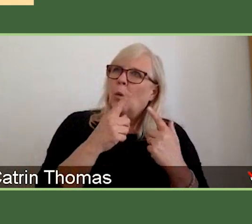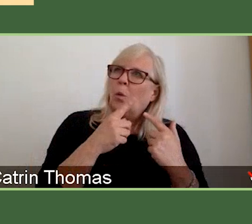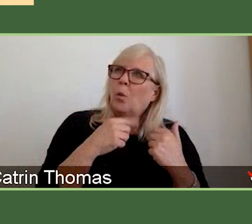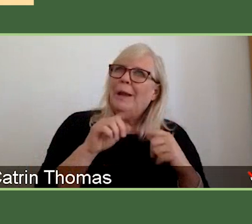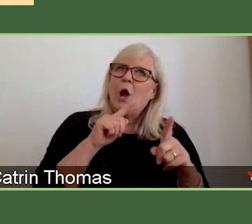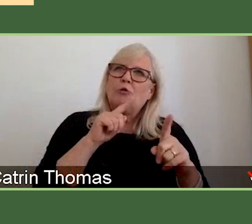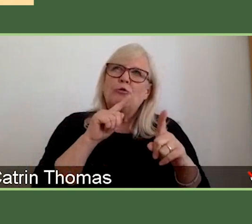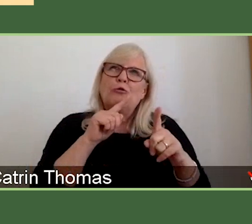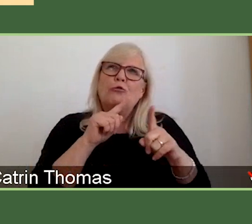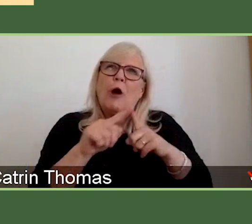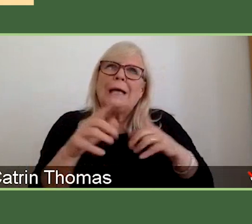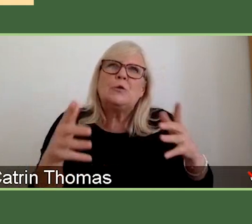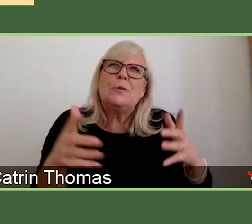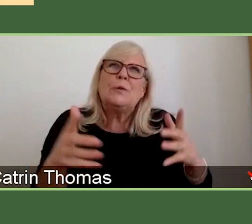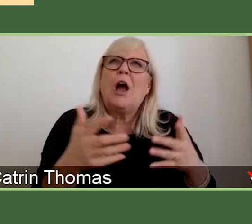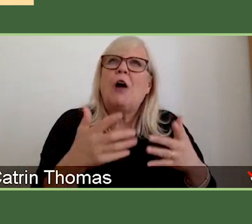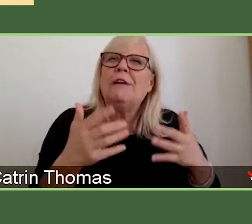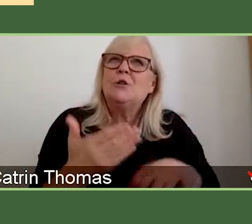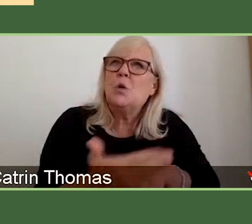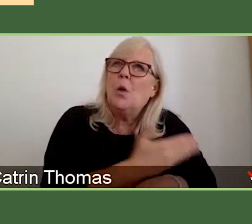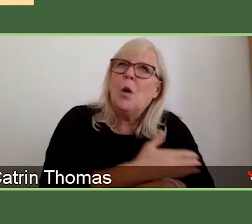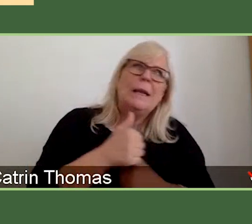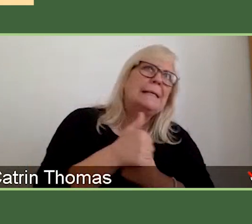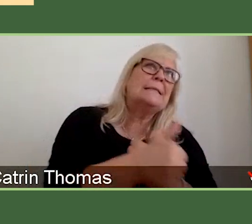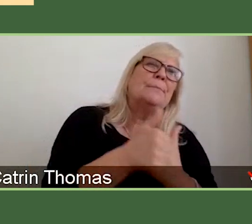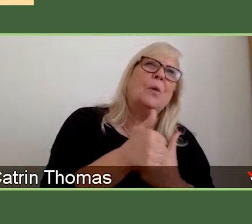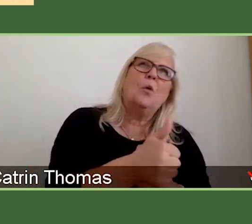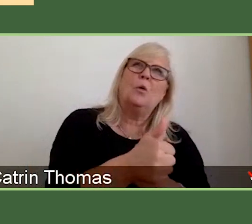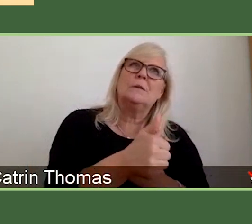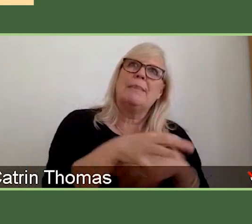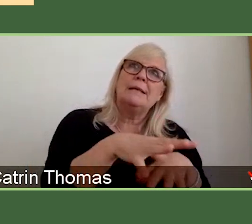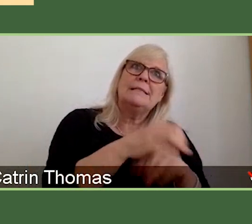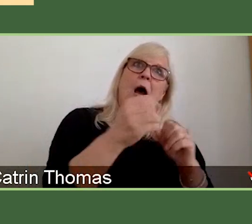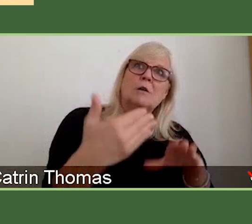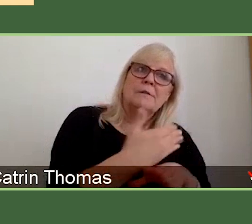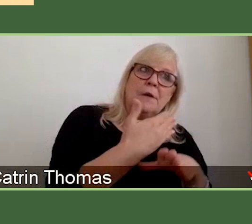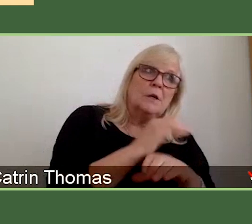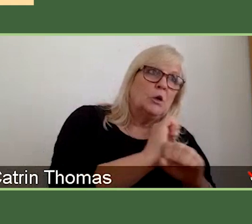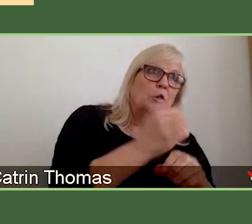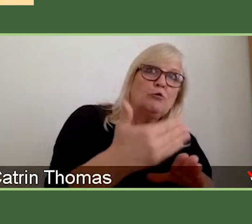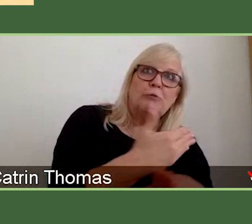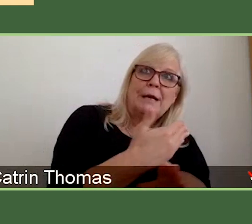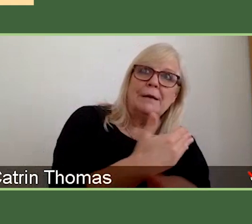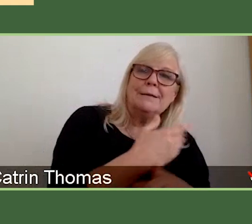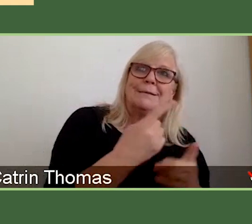careers. I think it's been clear to me over the years that, you know, people are having to